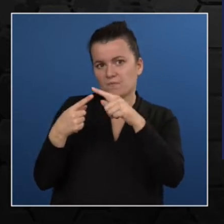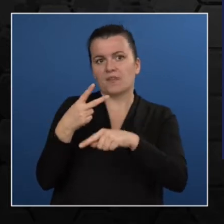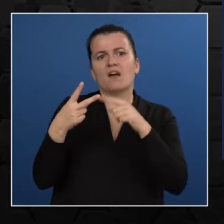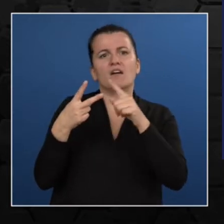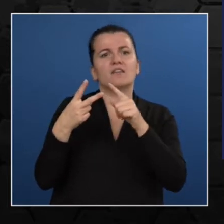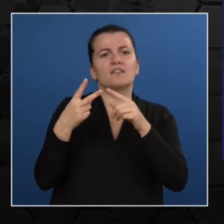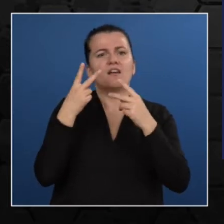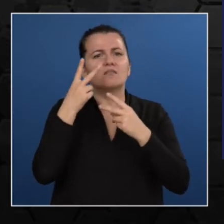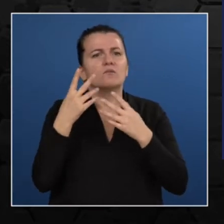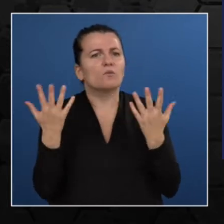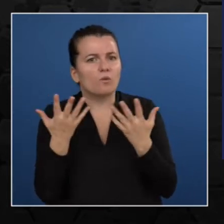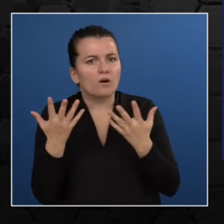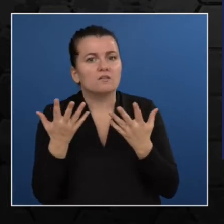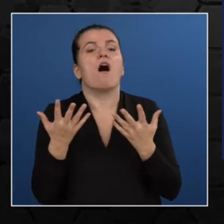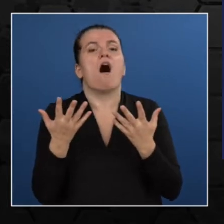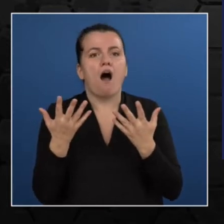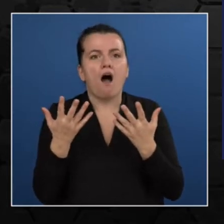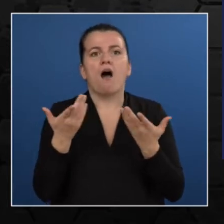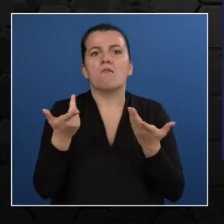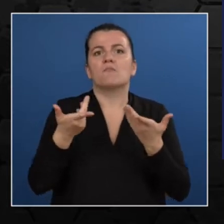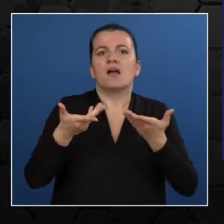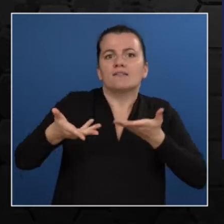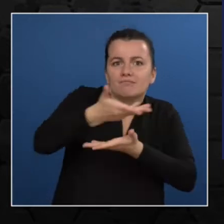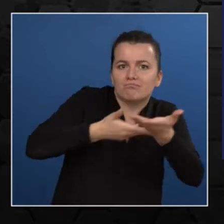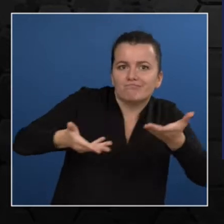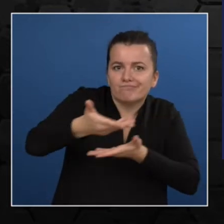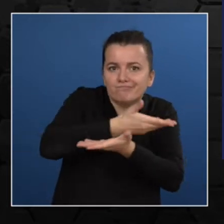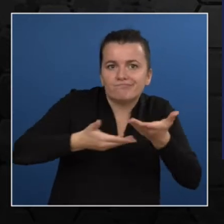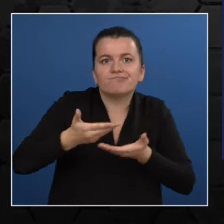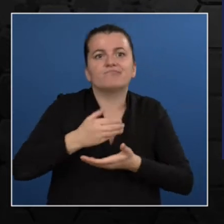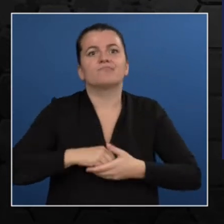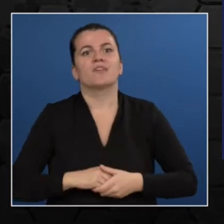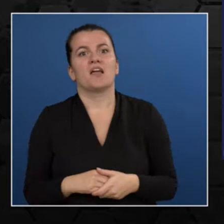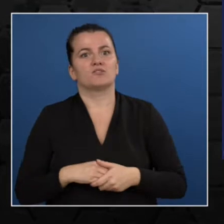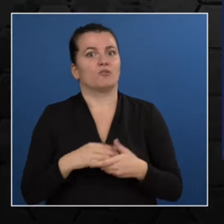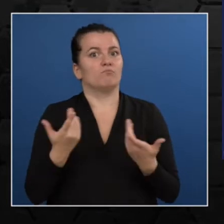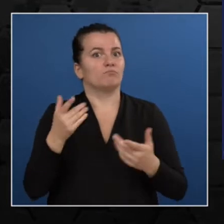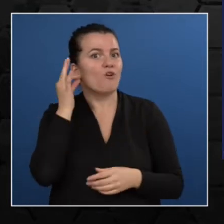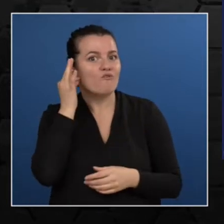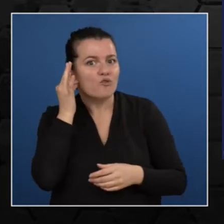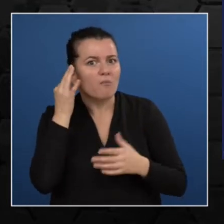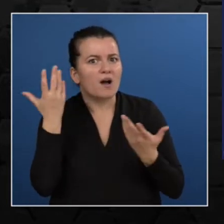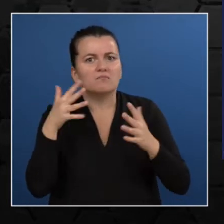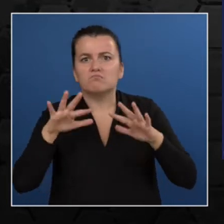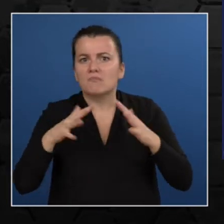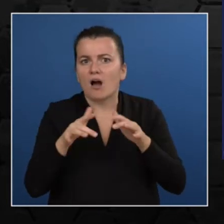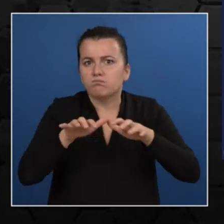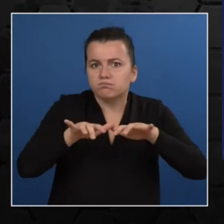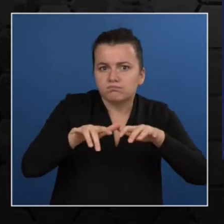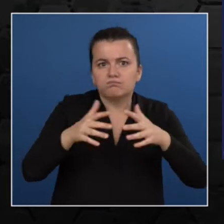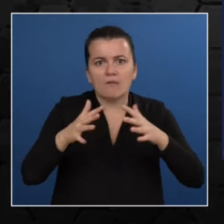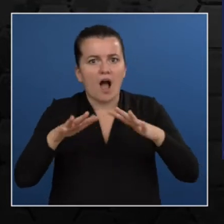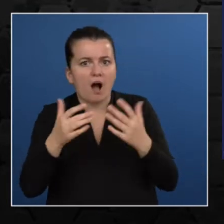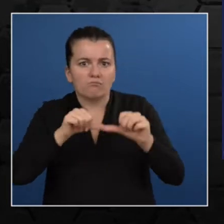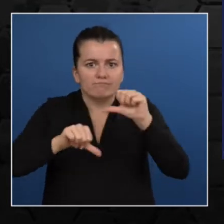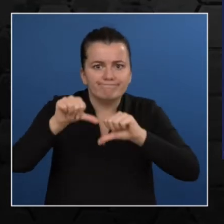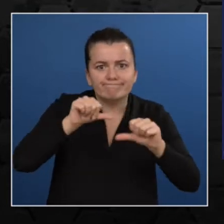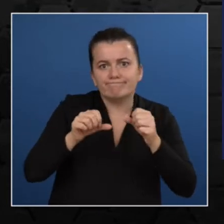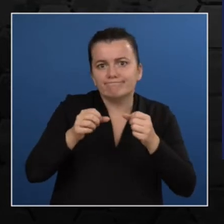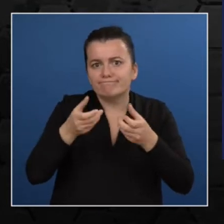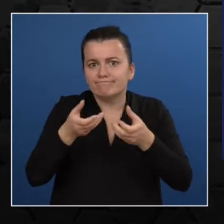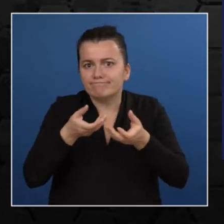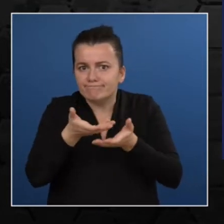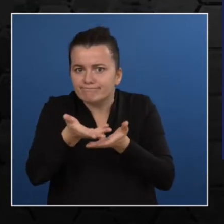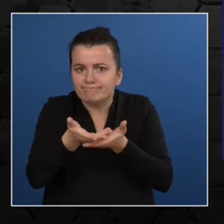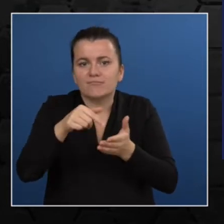to be an NLP engineer. Quite an interesting topic, to be honest. The following sessions then are about intro to